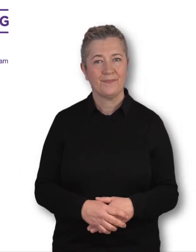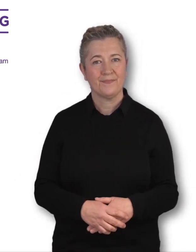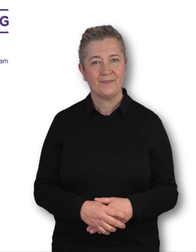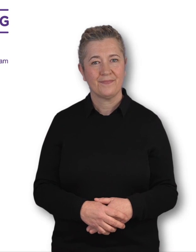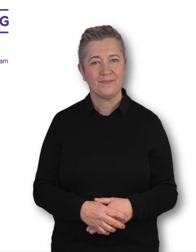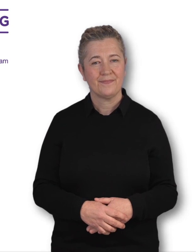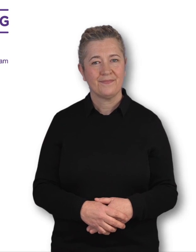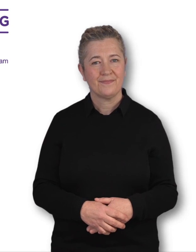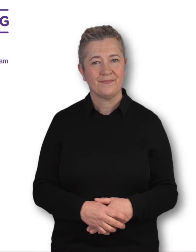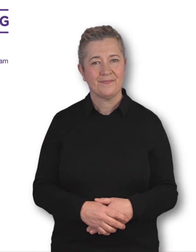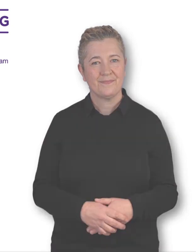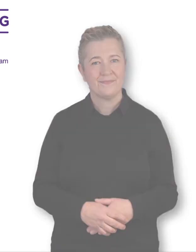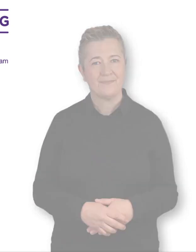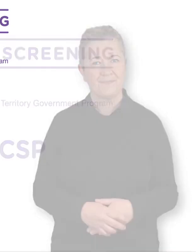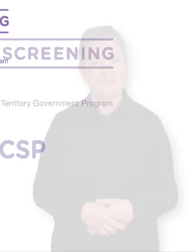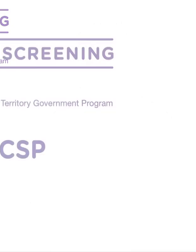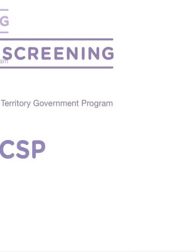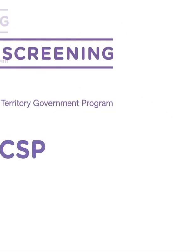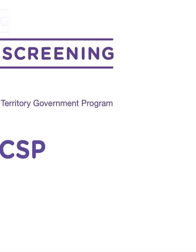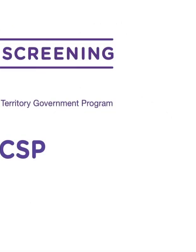about the National Cervical Screening Program.